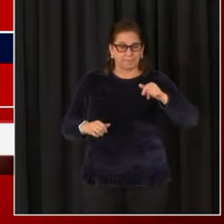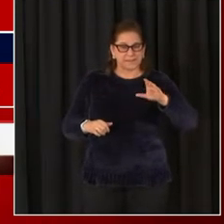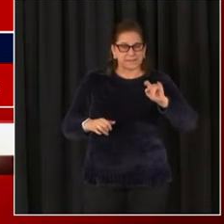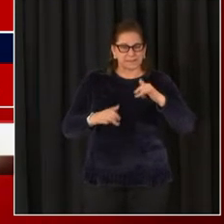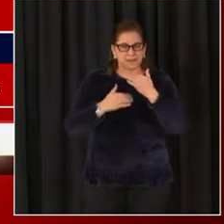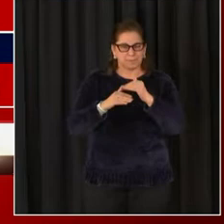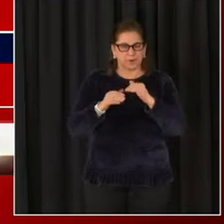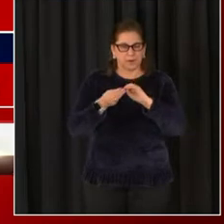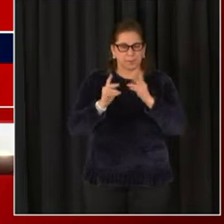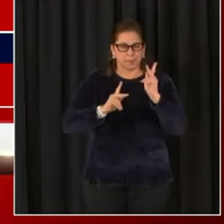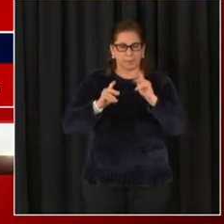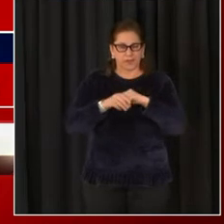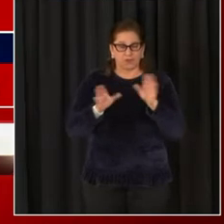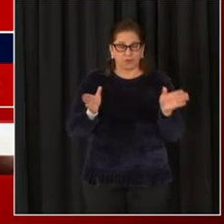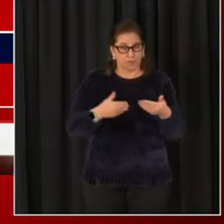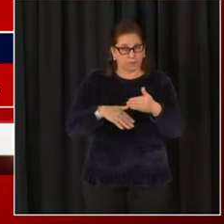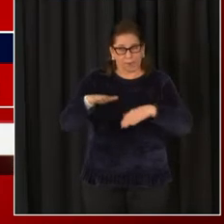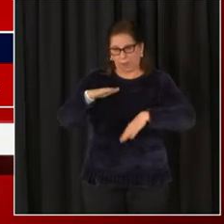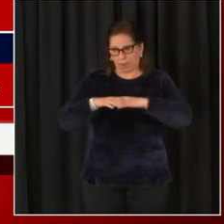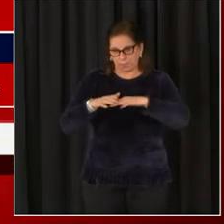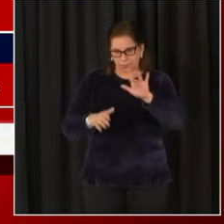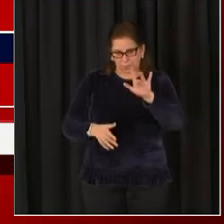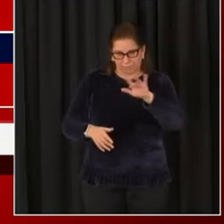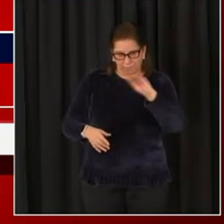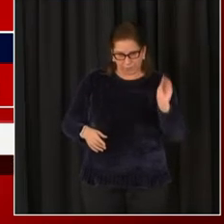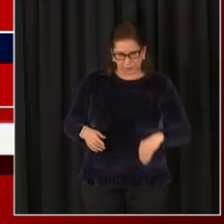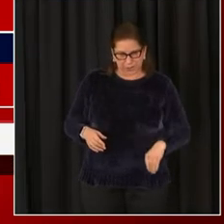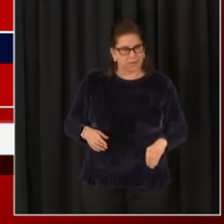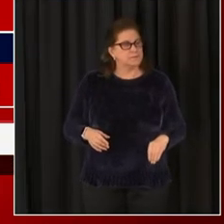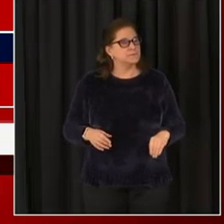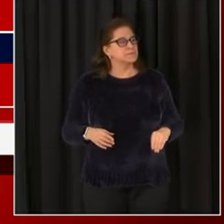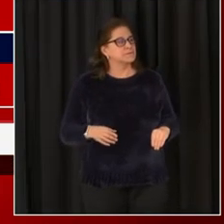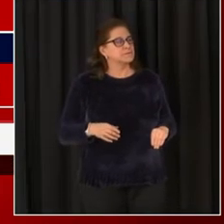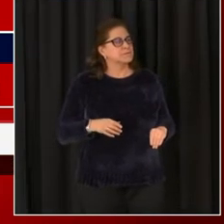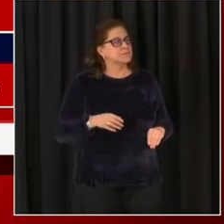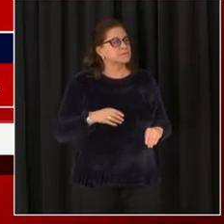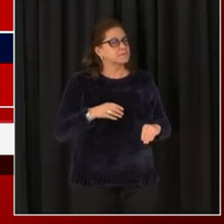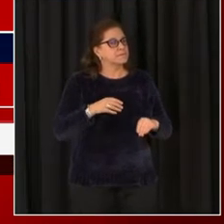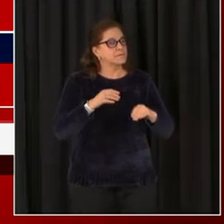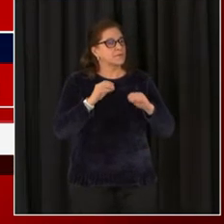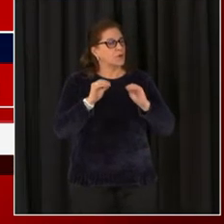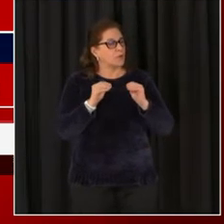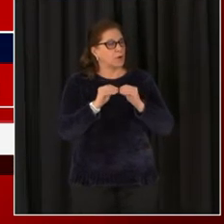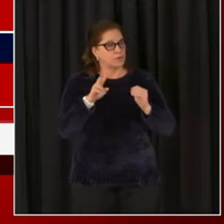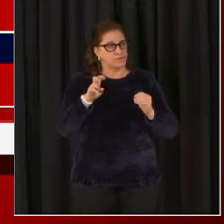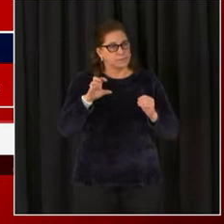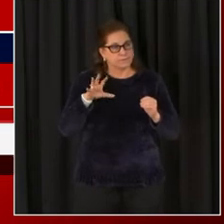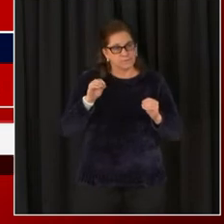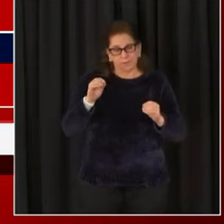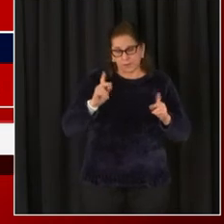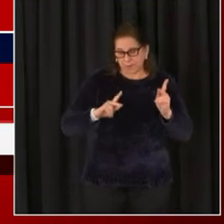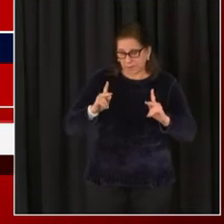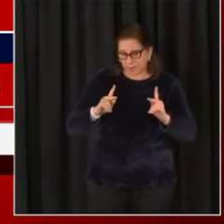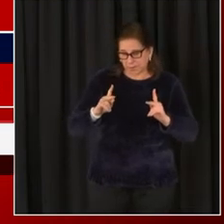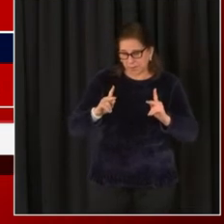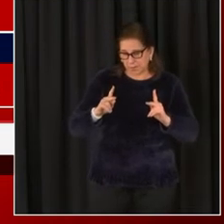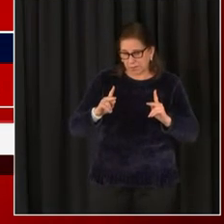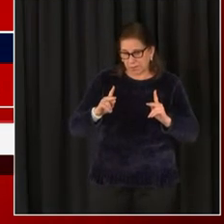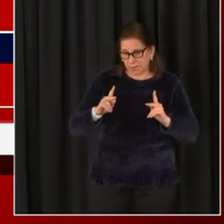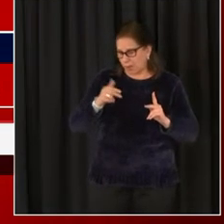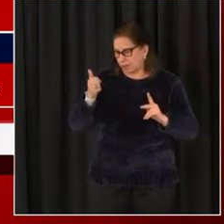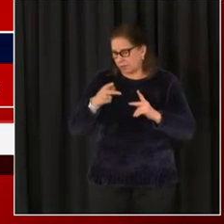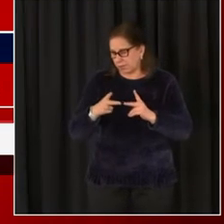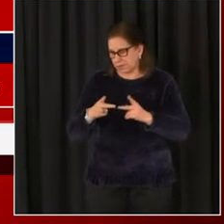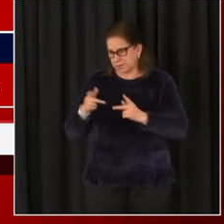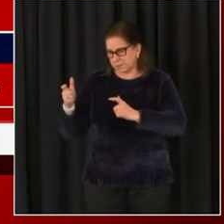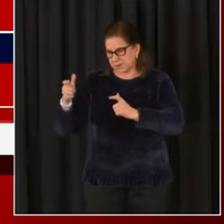Further guidance is also on the other paused activities is forthcoming. There are several government